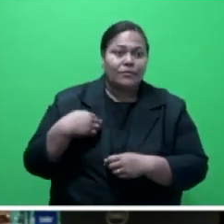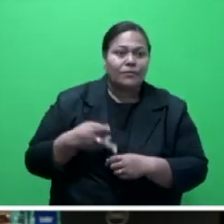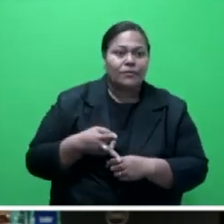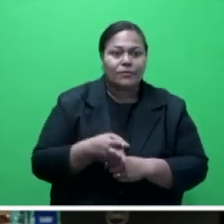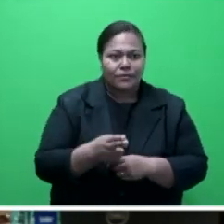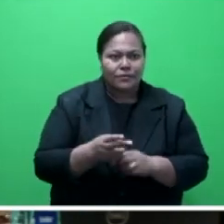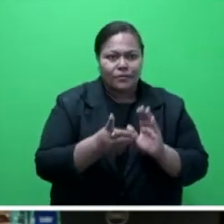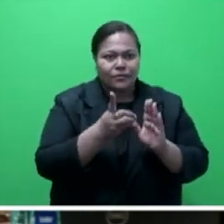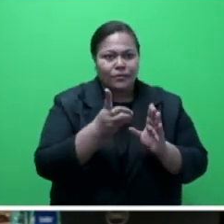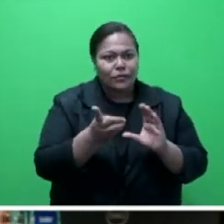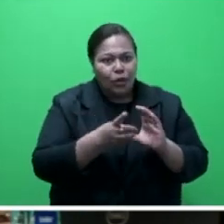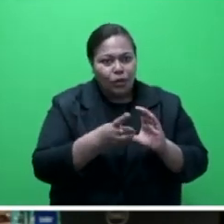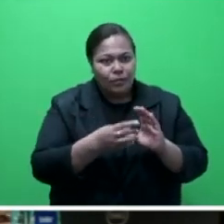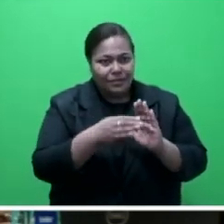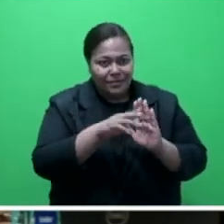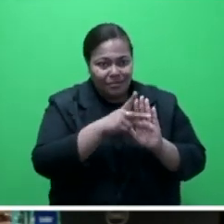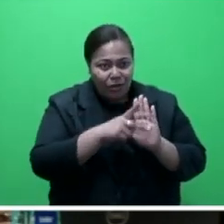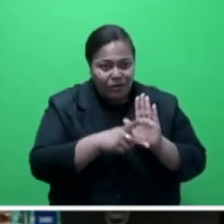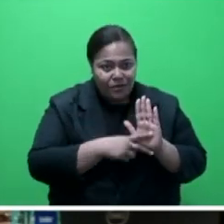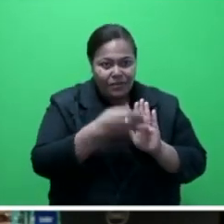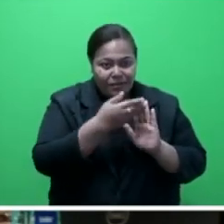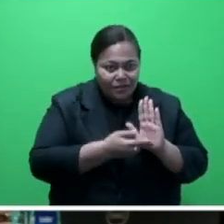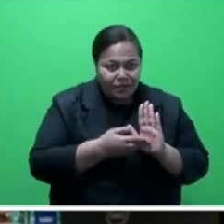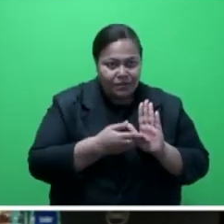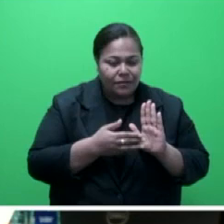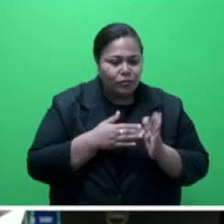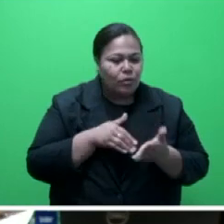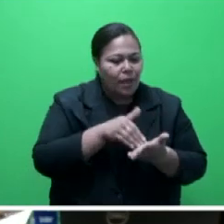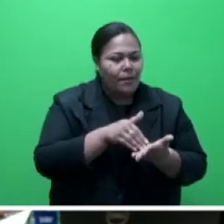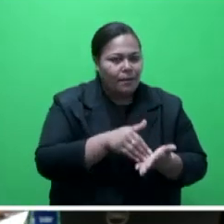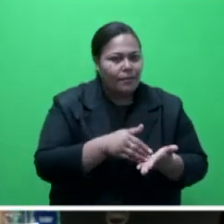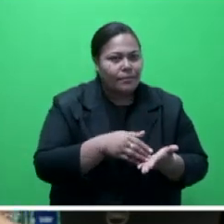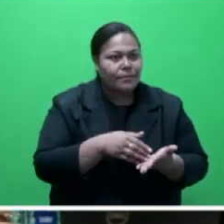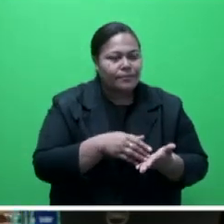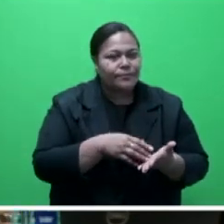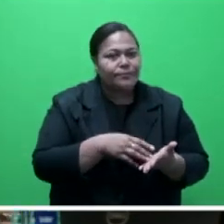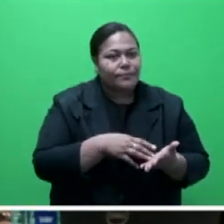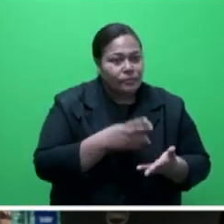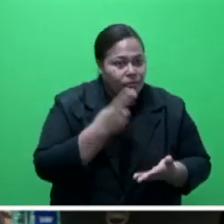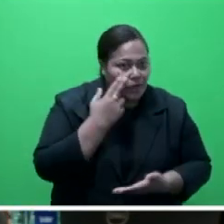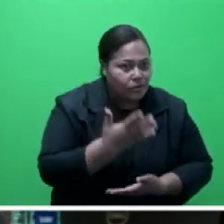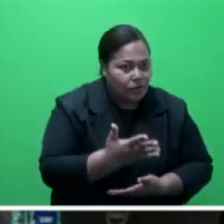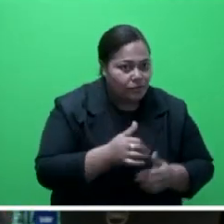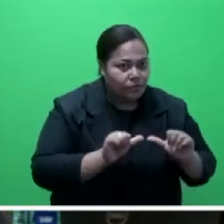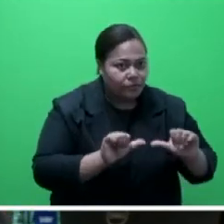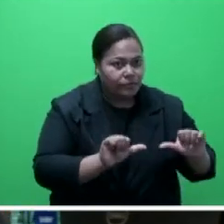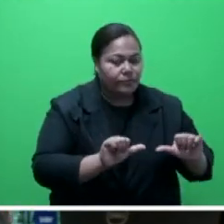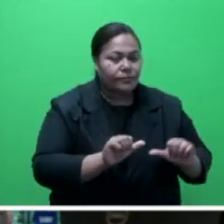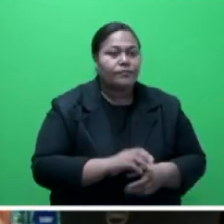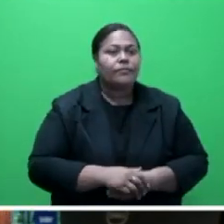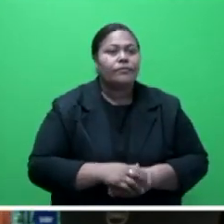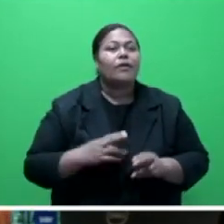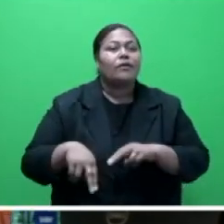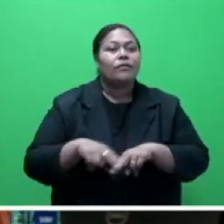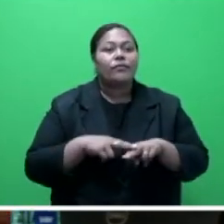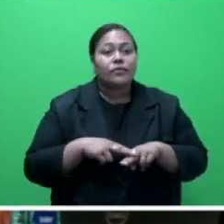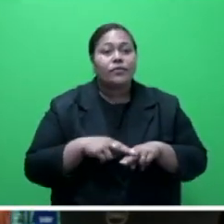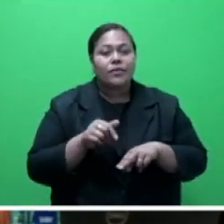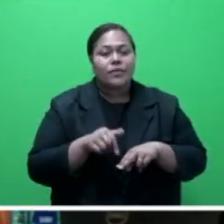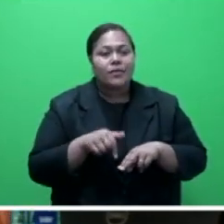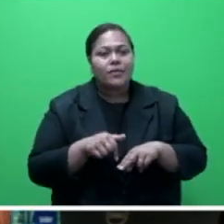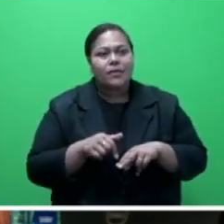documents aimed at conservating our biodiversity. Honorable Mr Speaker said, Fiji is home to some